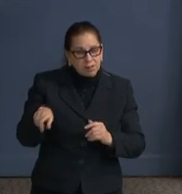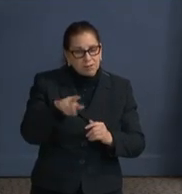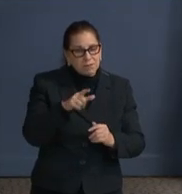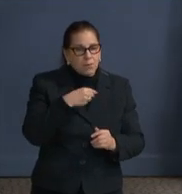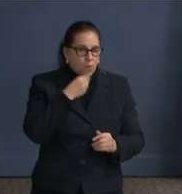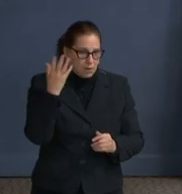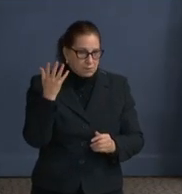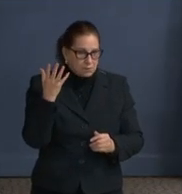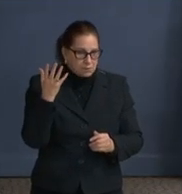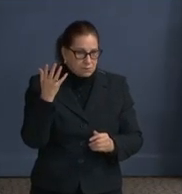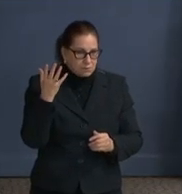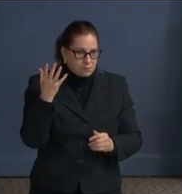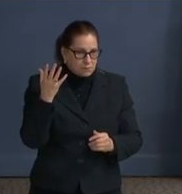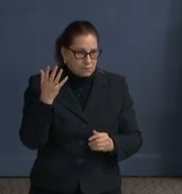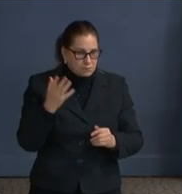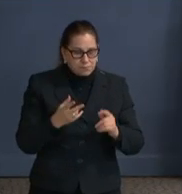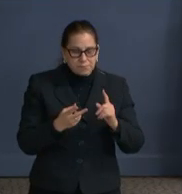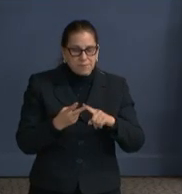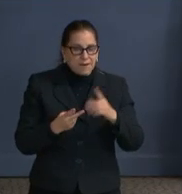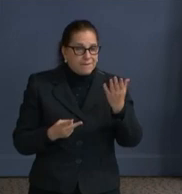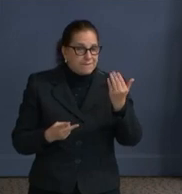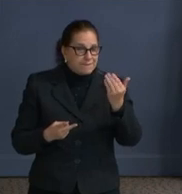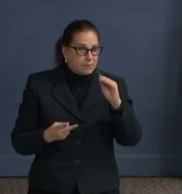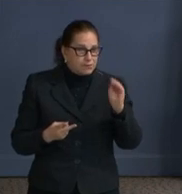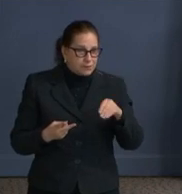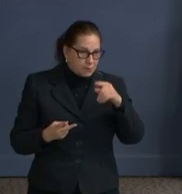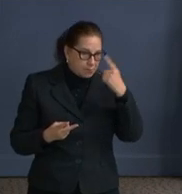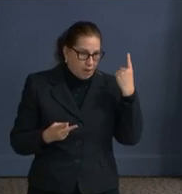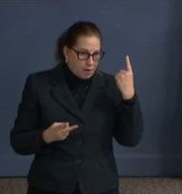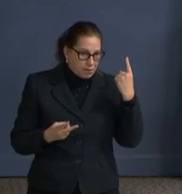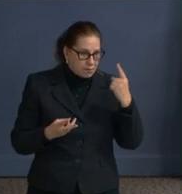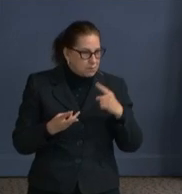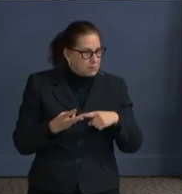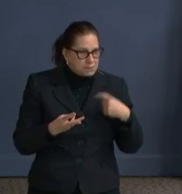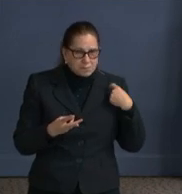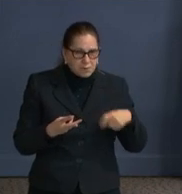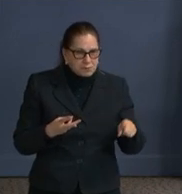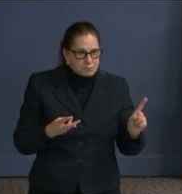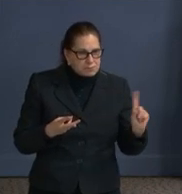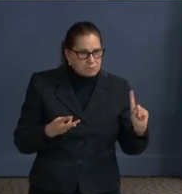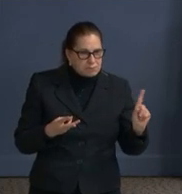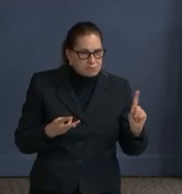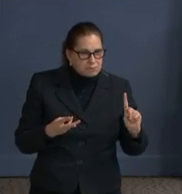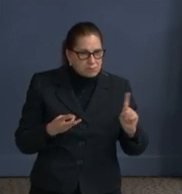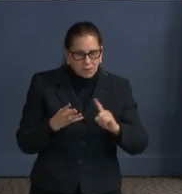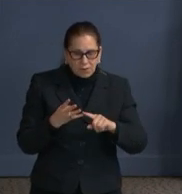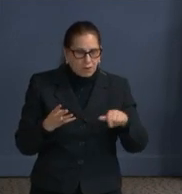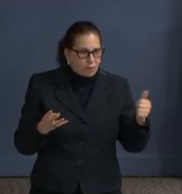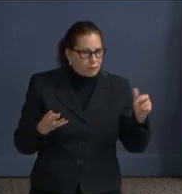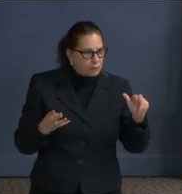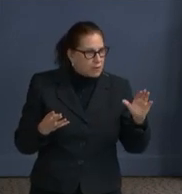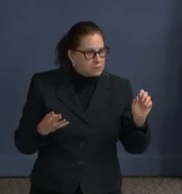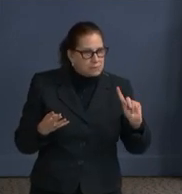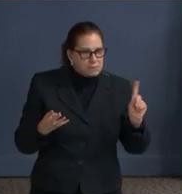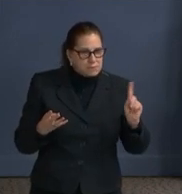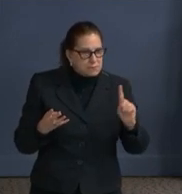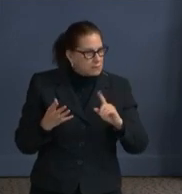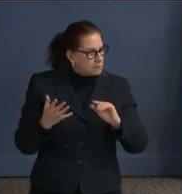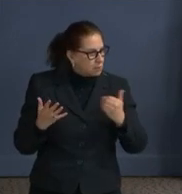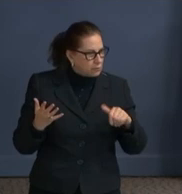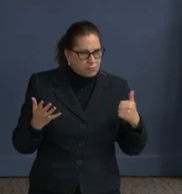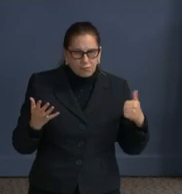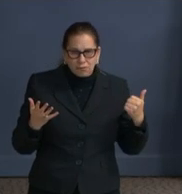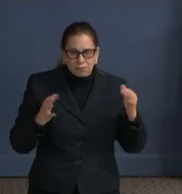gone to individuals who are black, non-Hispanic, and the rest of the data has been entered as unknown or other. If I release that